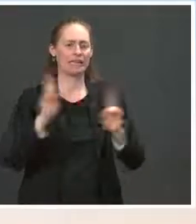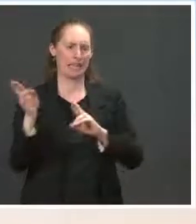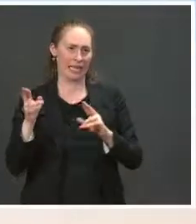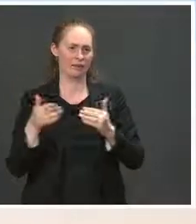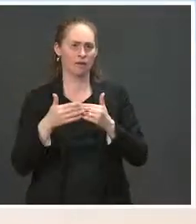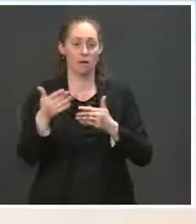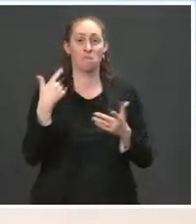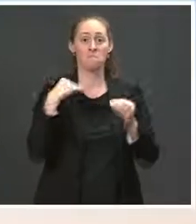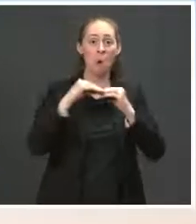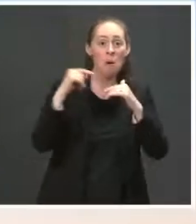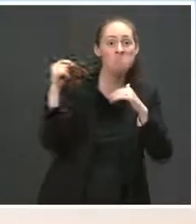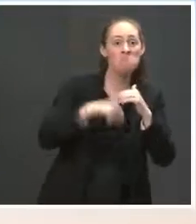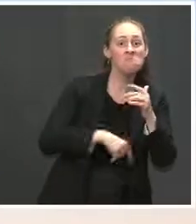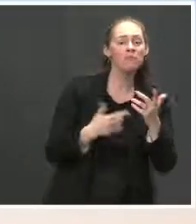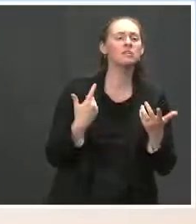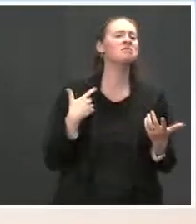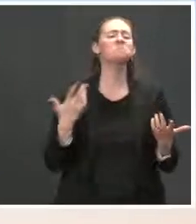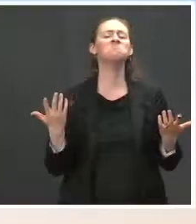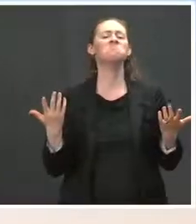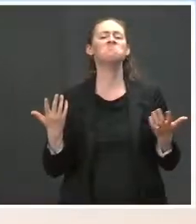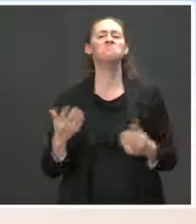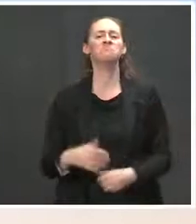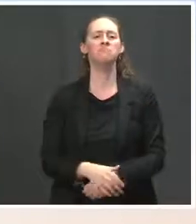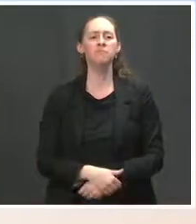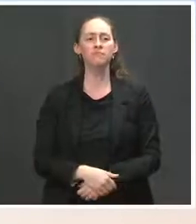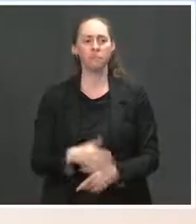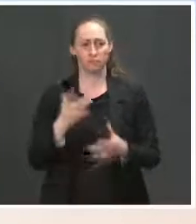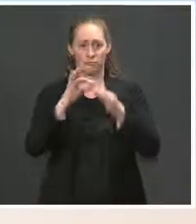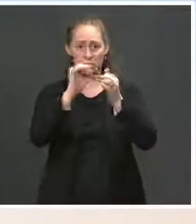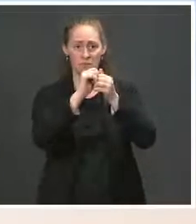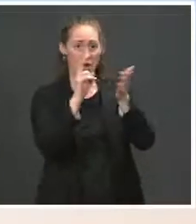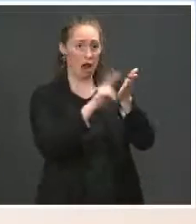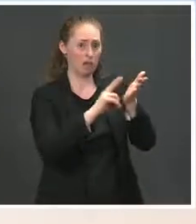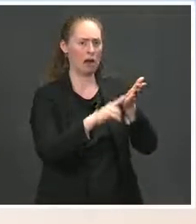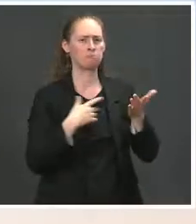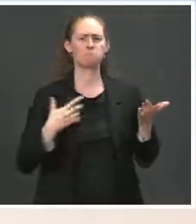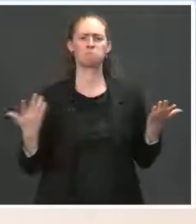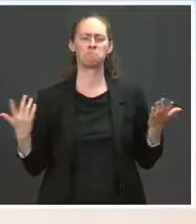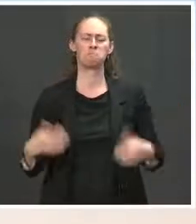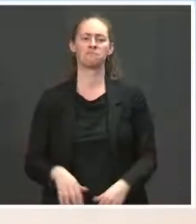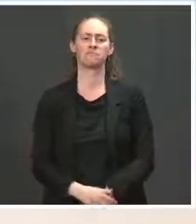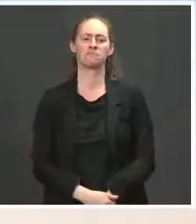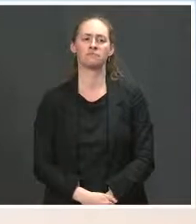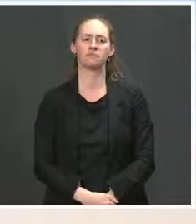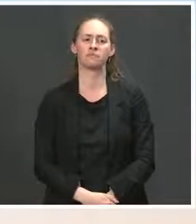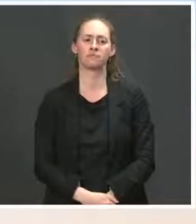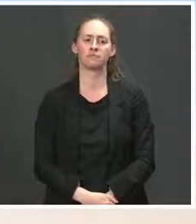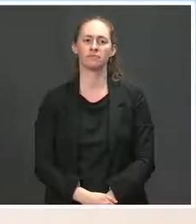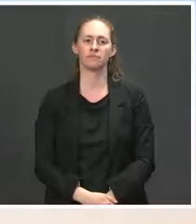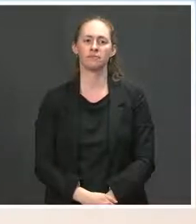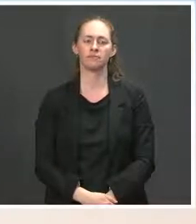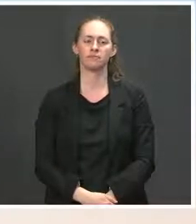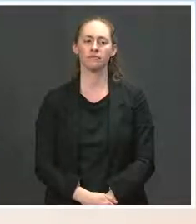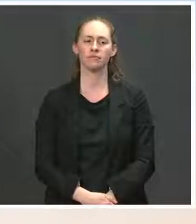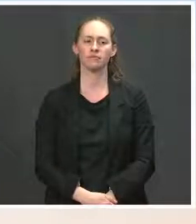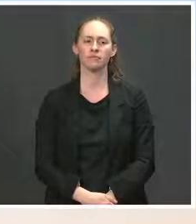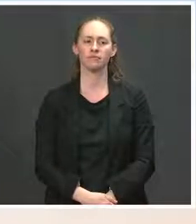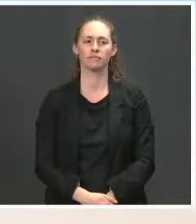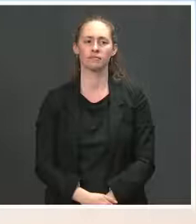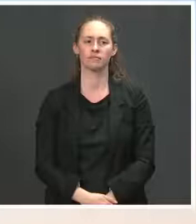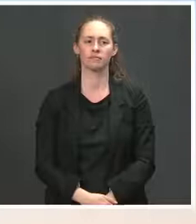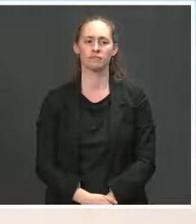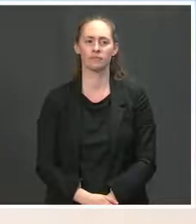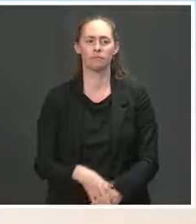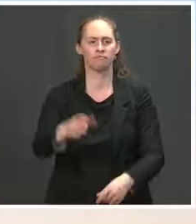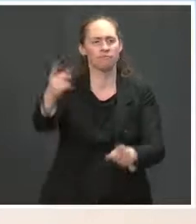I probably won't have anything to follow up with you on on contract discussions. The Okay. Just lastly, yesterday, I think Mario mentioned the stock